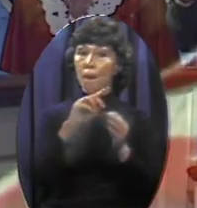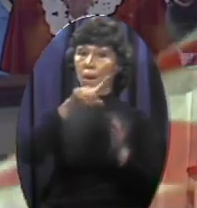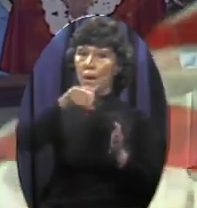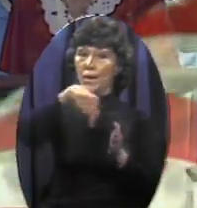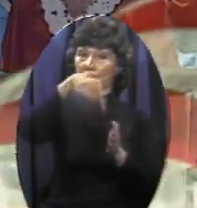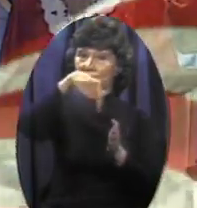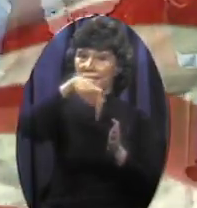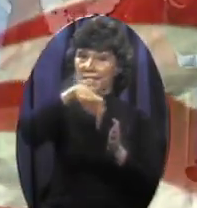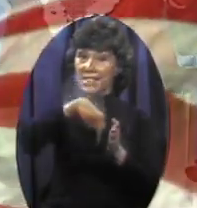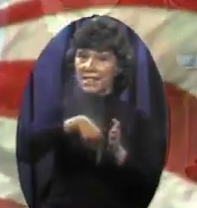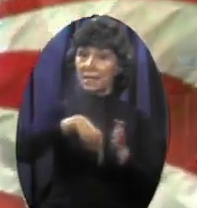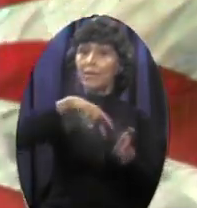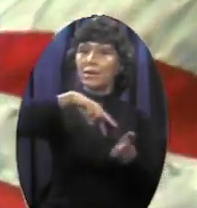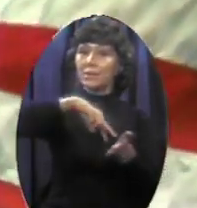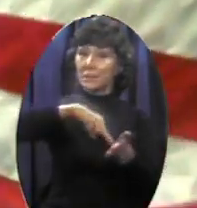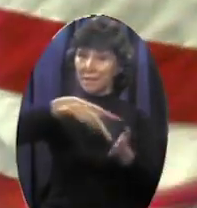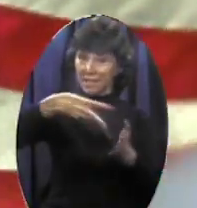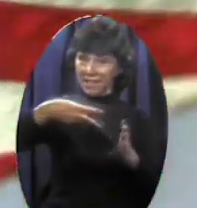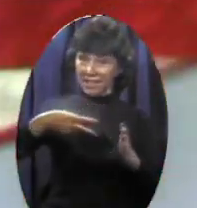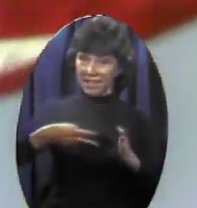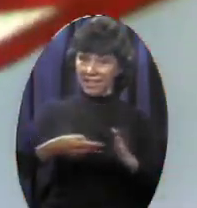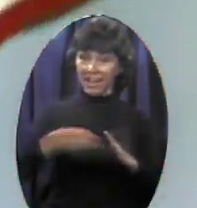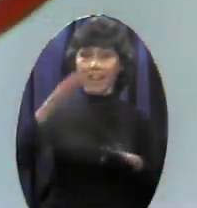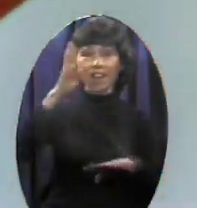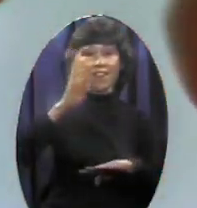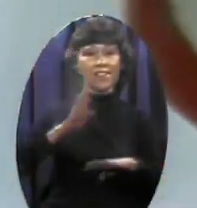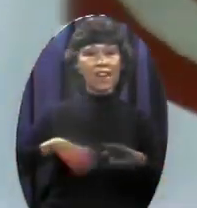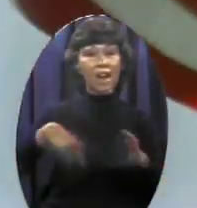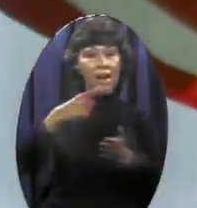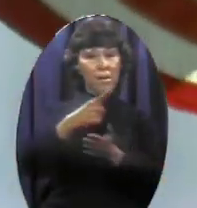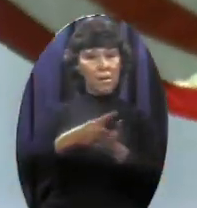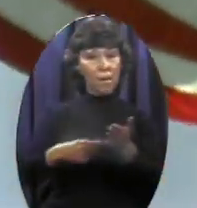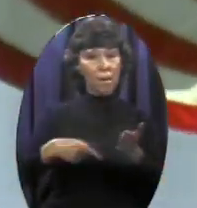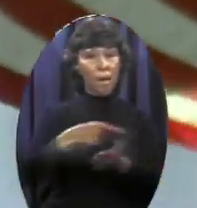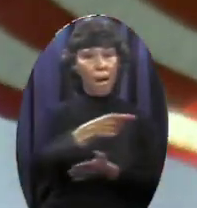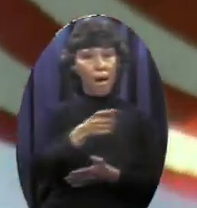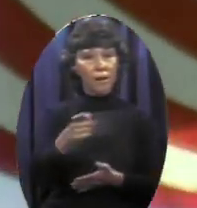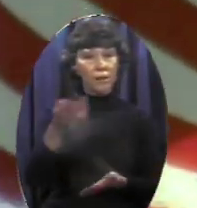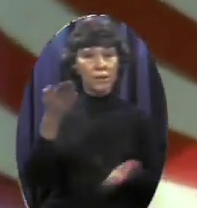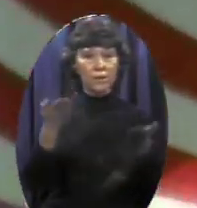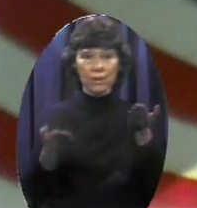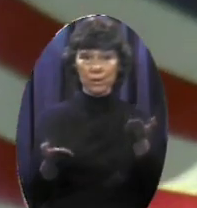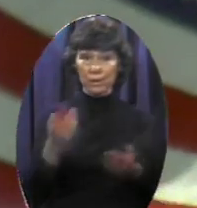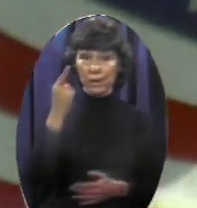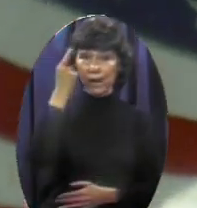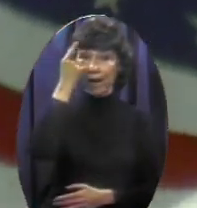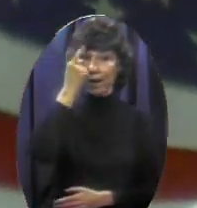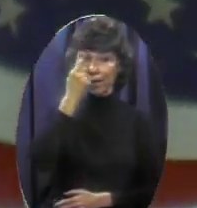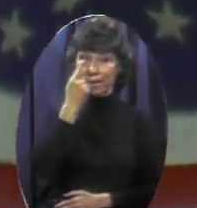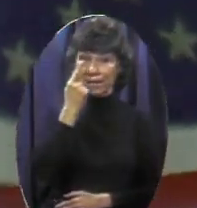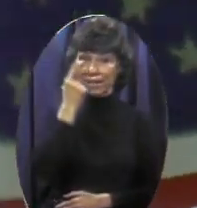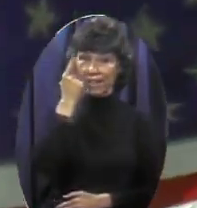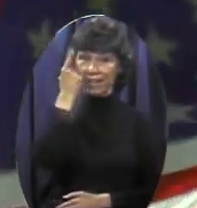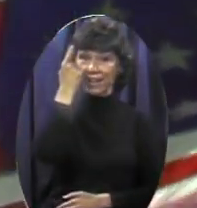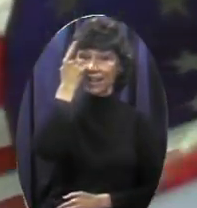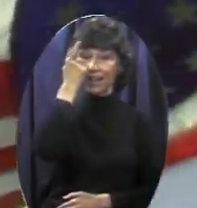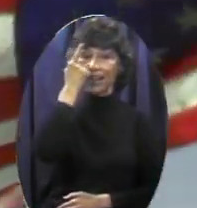meaning ¶ ¶ Than that at first may appear